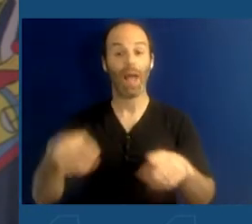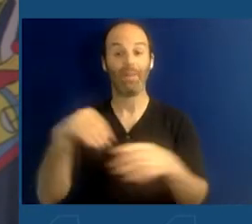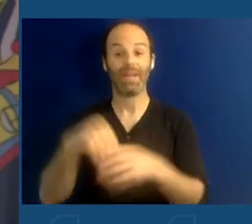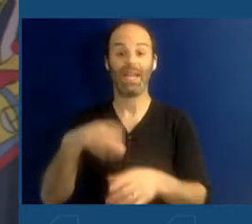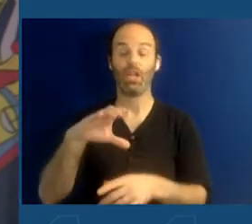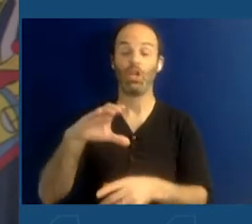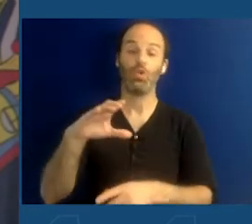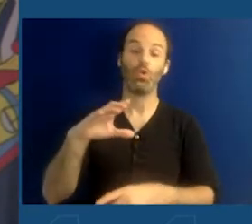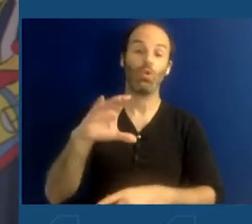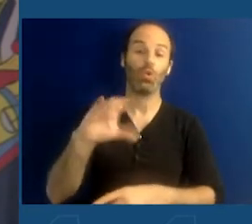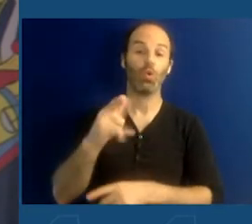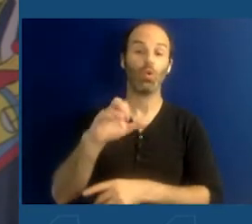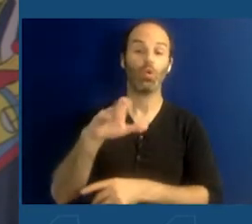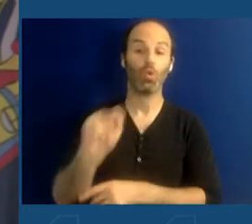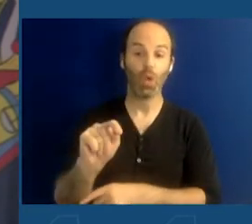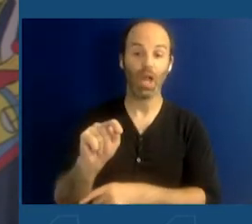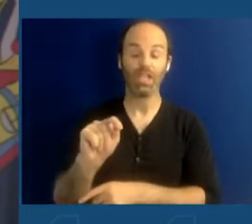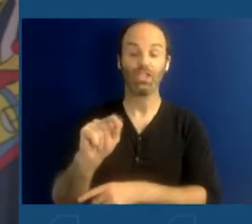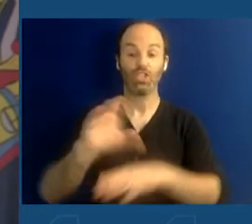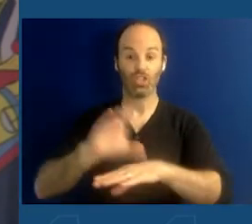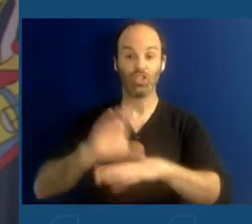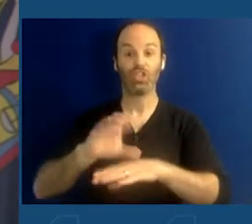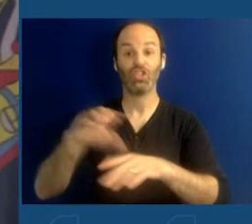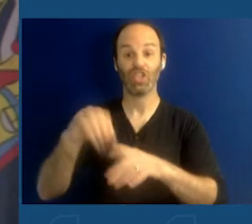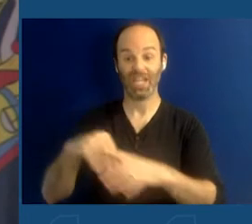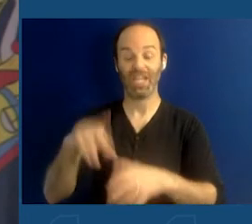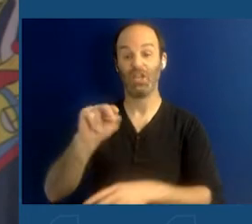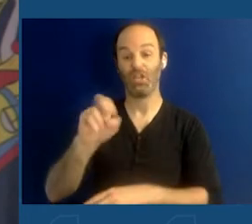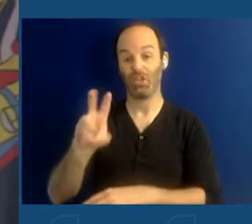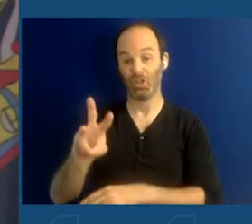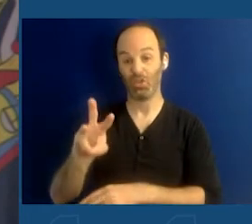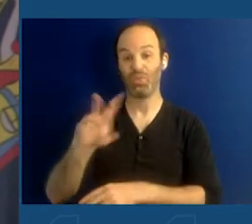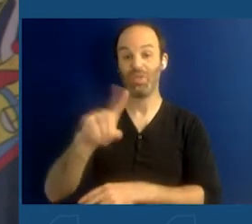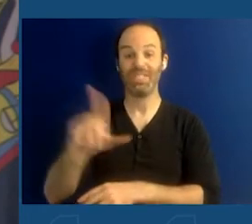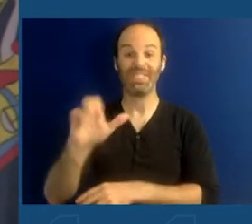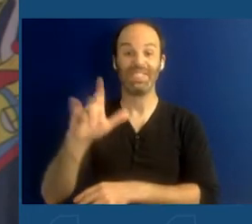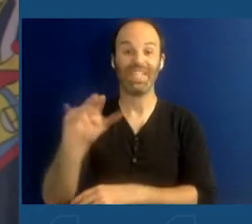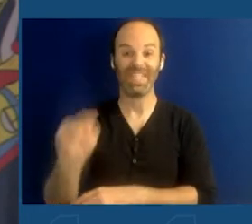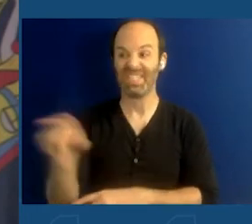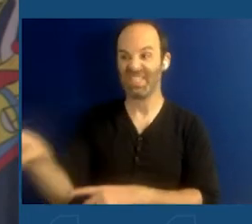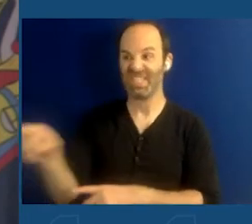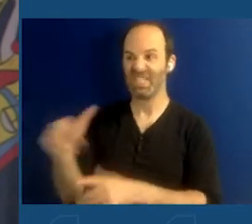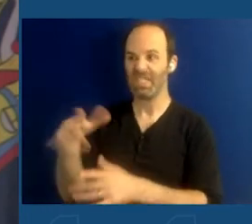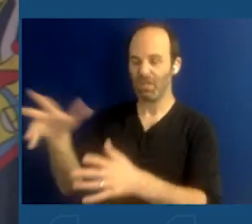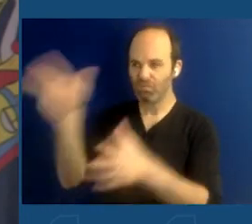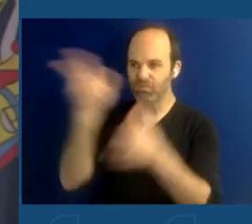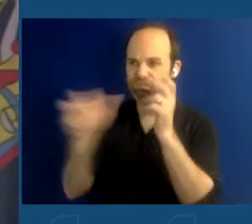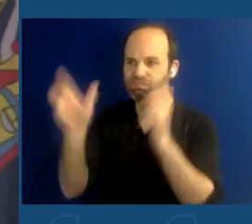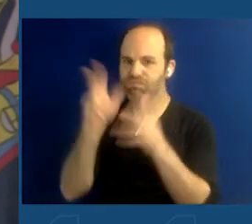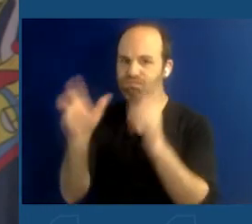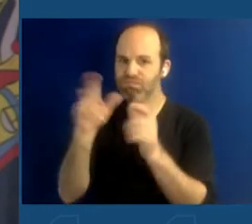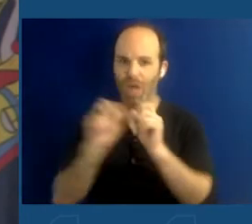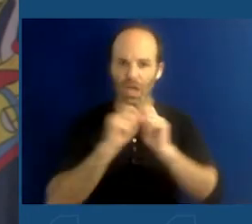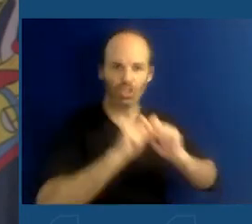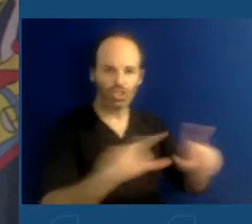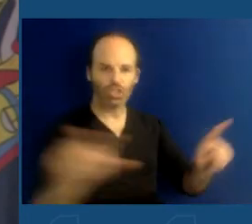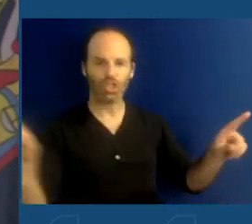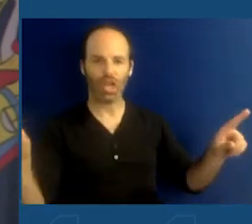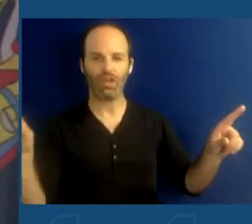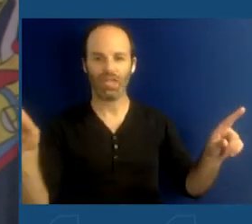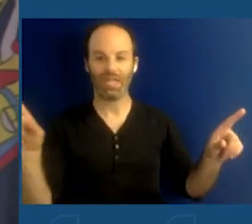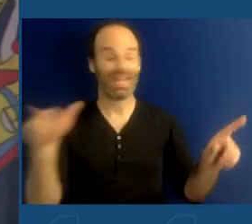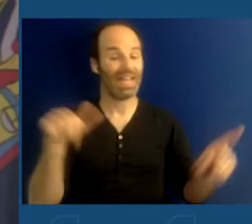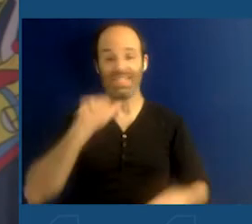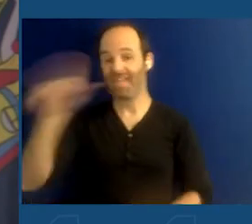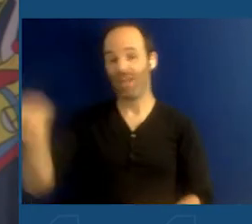the massacre down in New Zealand. He absorbed it. He shared it. And he's not the only one doing that. So what we've